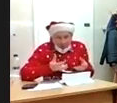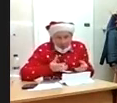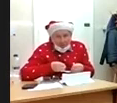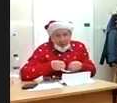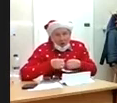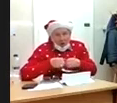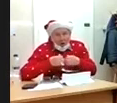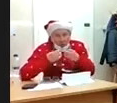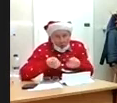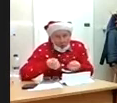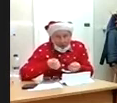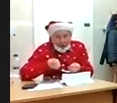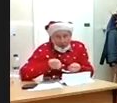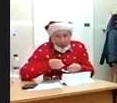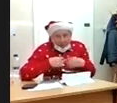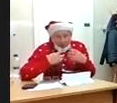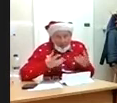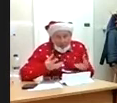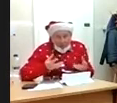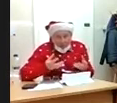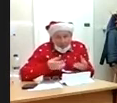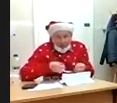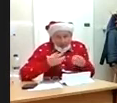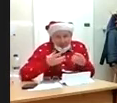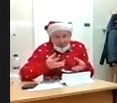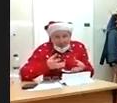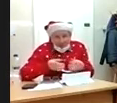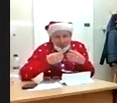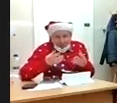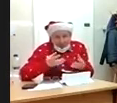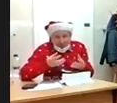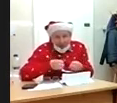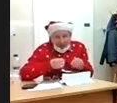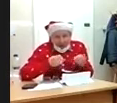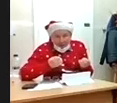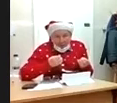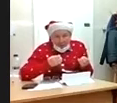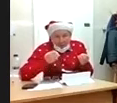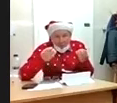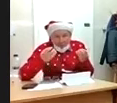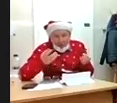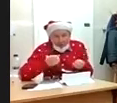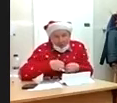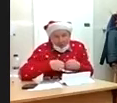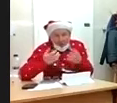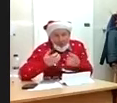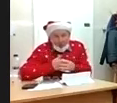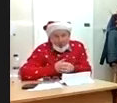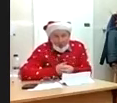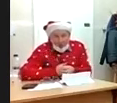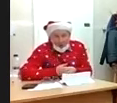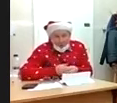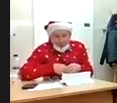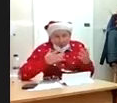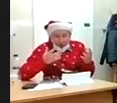living area or their work area to involve staff and service users family and then we have a memento the following